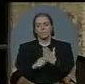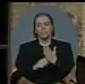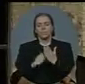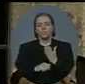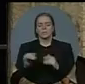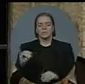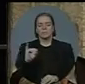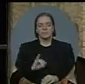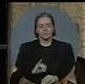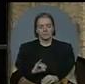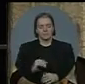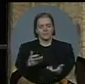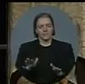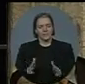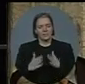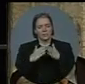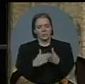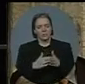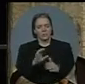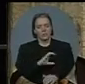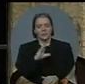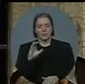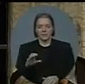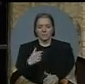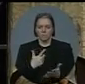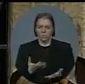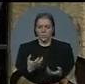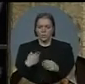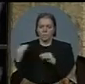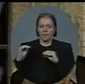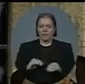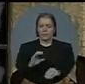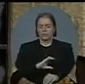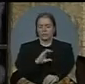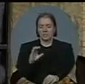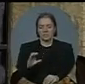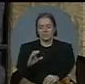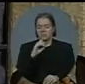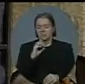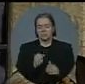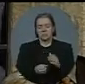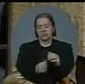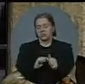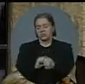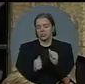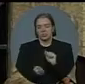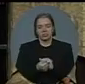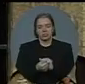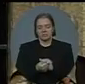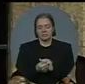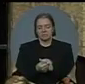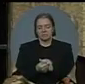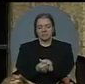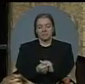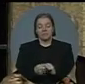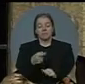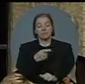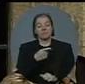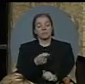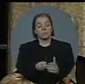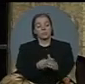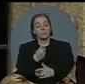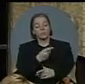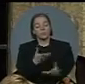simply can't be trusted. The changes that are proposed here are going to do irreversible damage to family